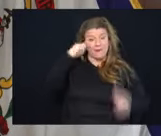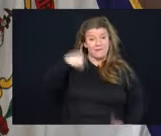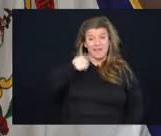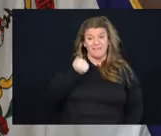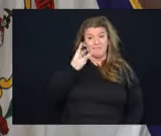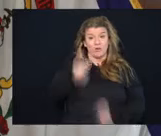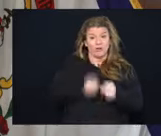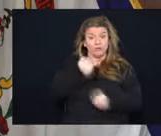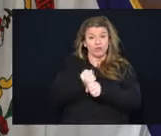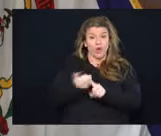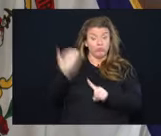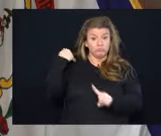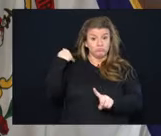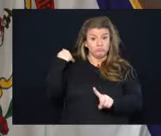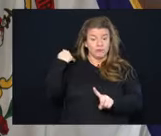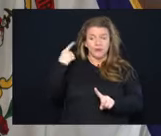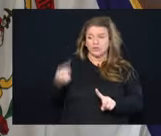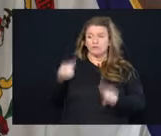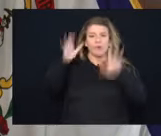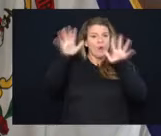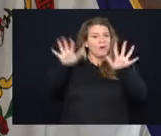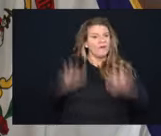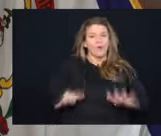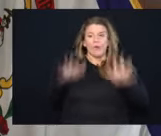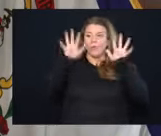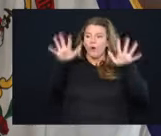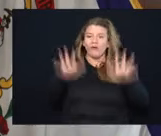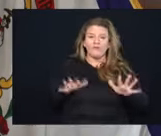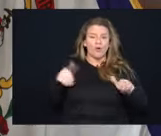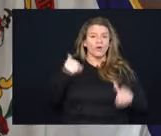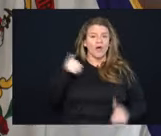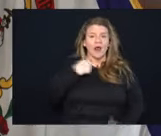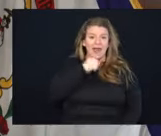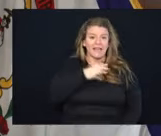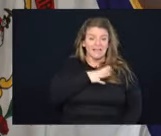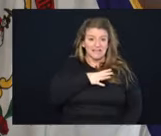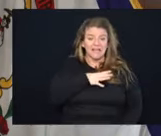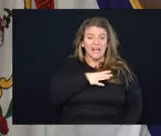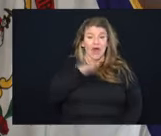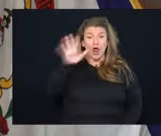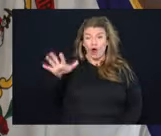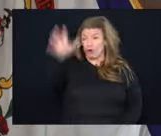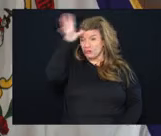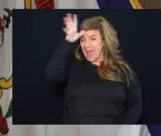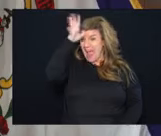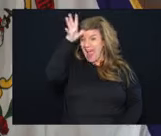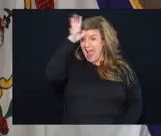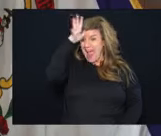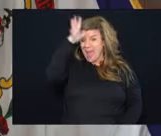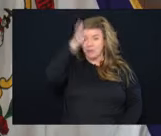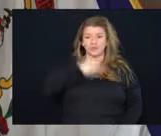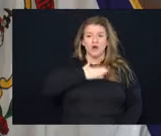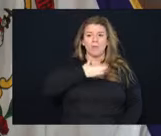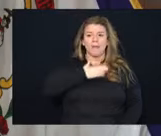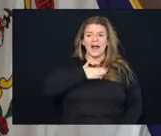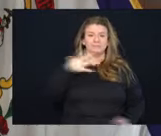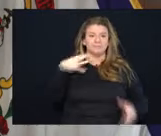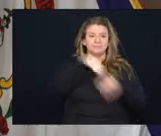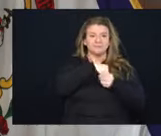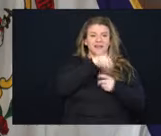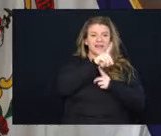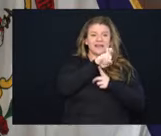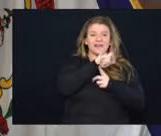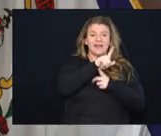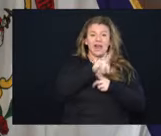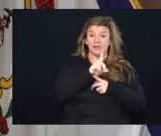a couple years ago. She's a wonderful, wonderful young lady and her dad is on my detail. Her dad's name is